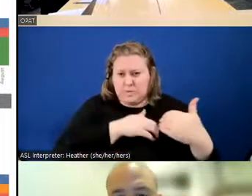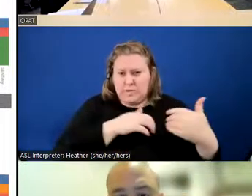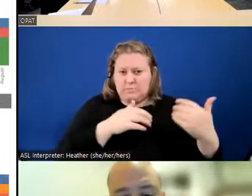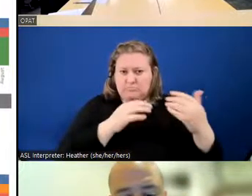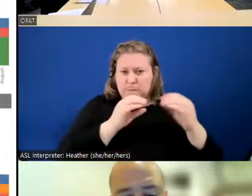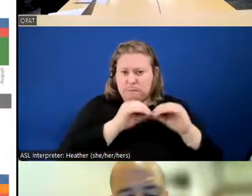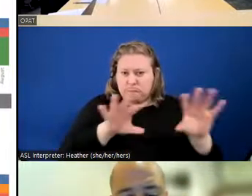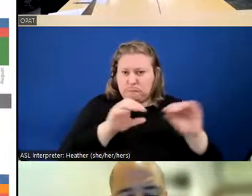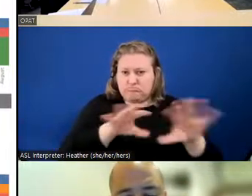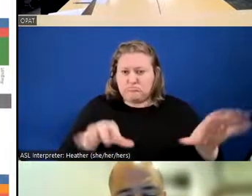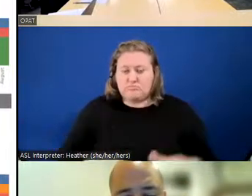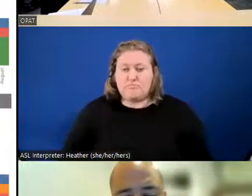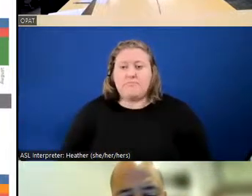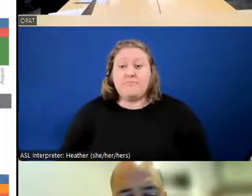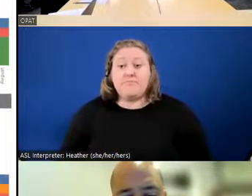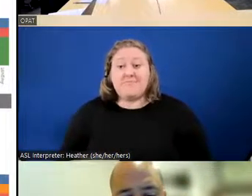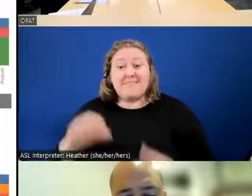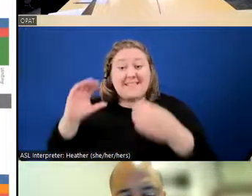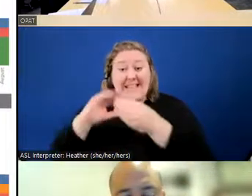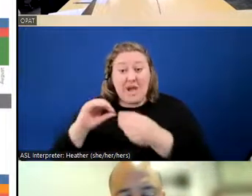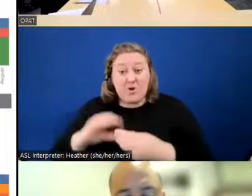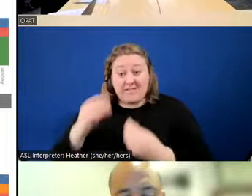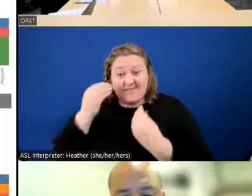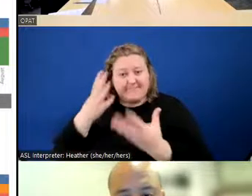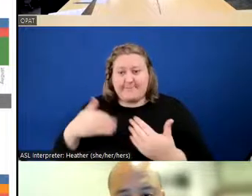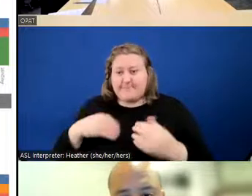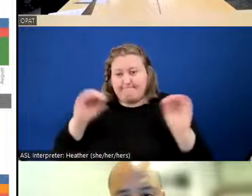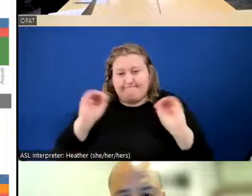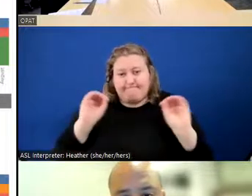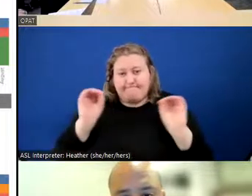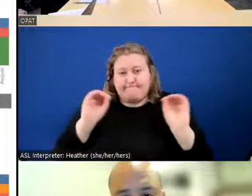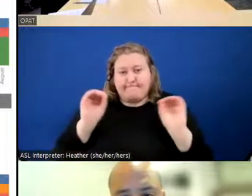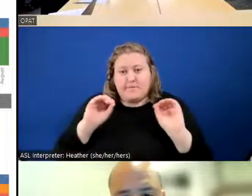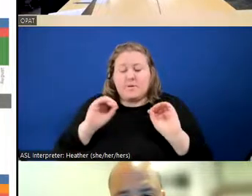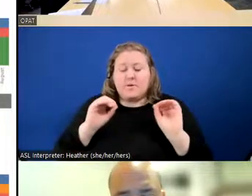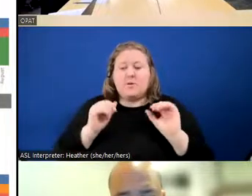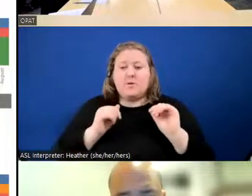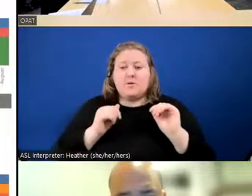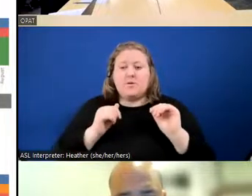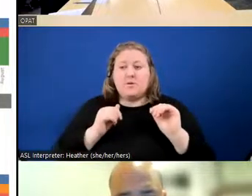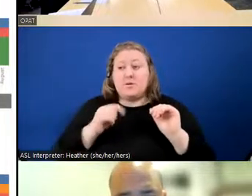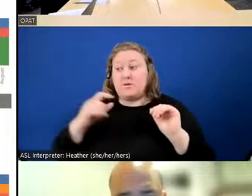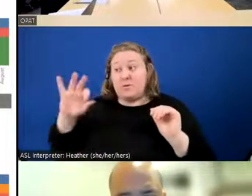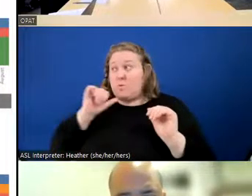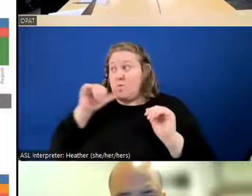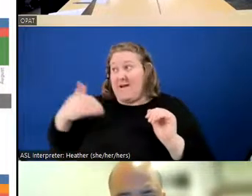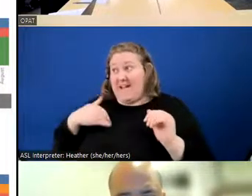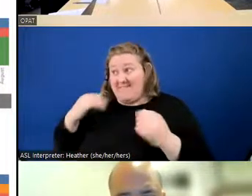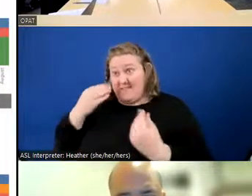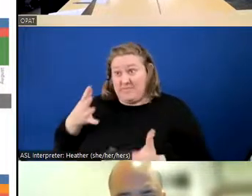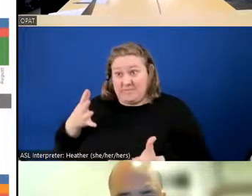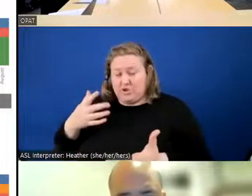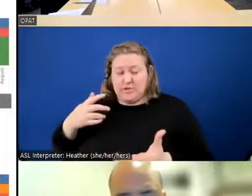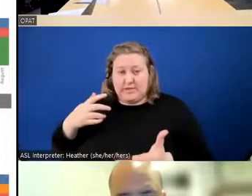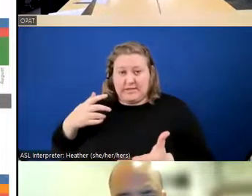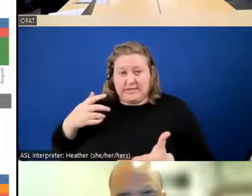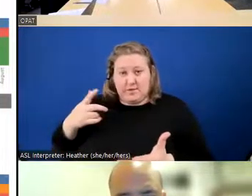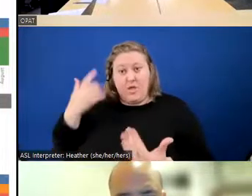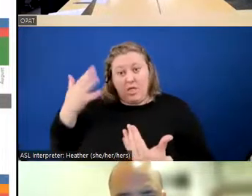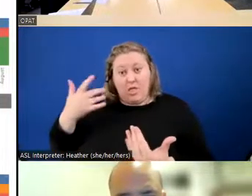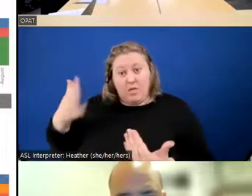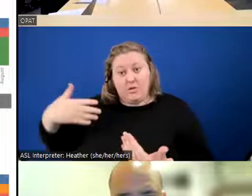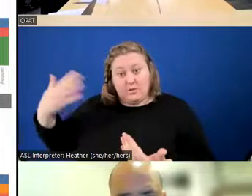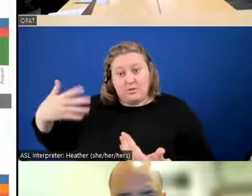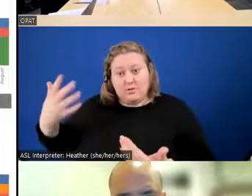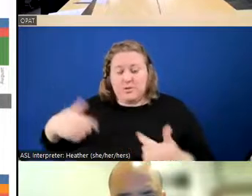the narrative information in here, so we cannot provide you with information that we do not have because we're not waiting for the narrative